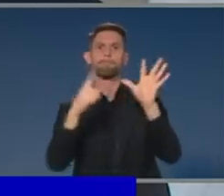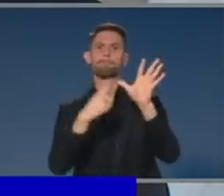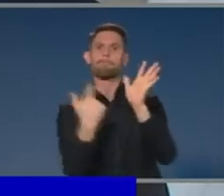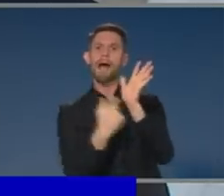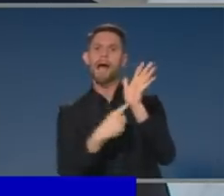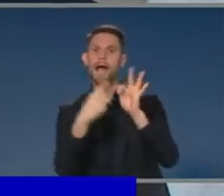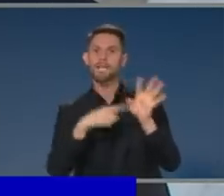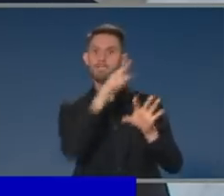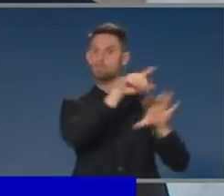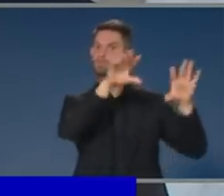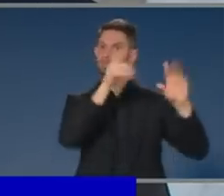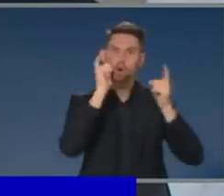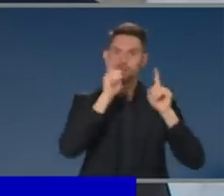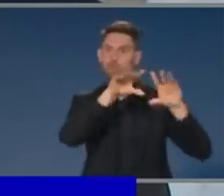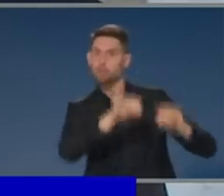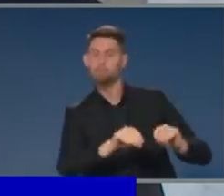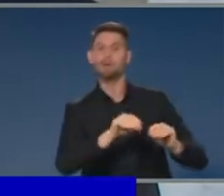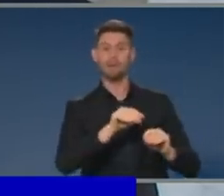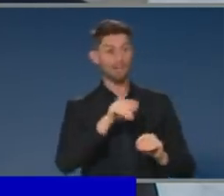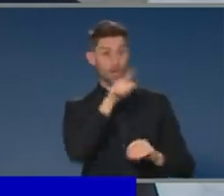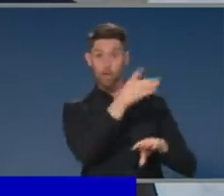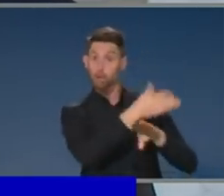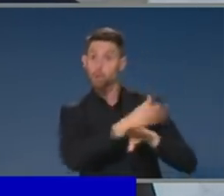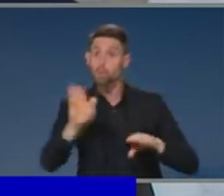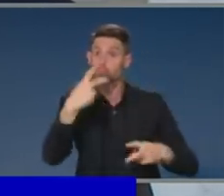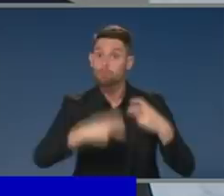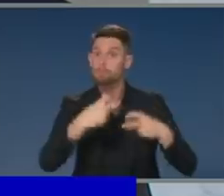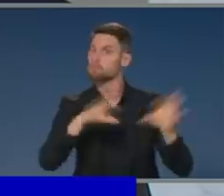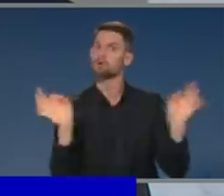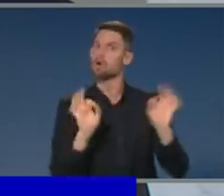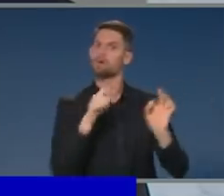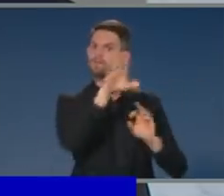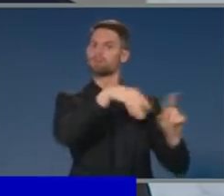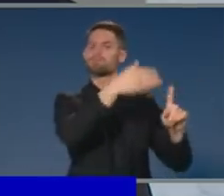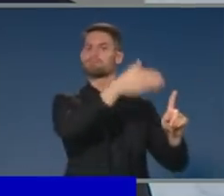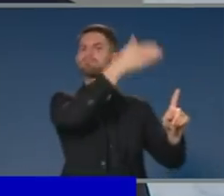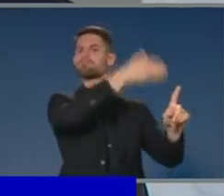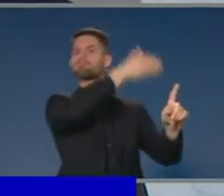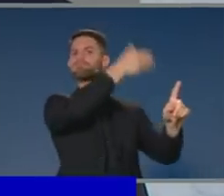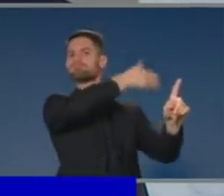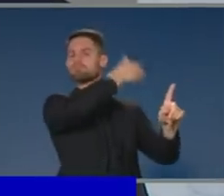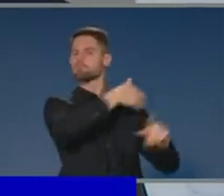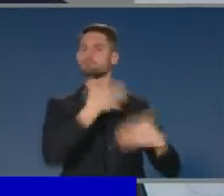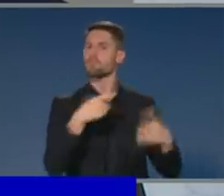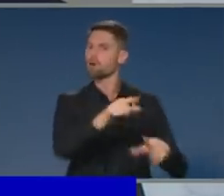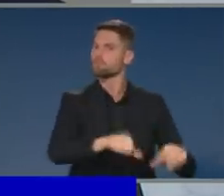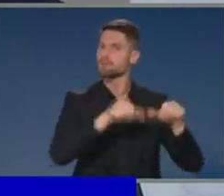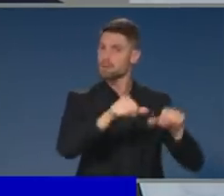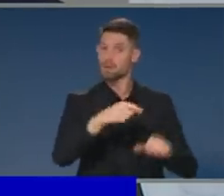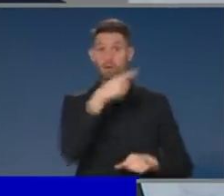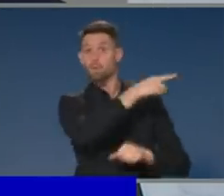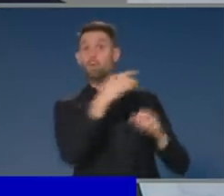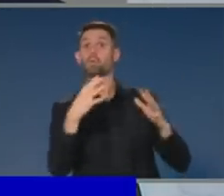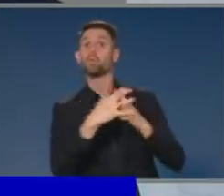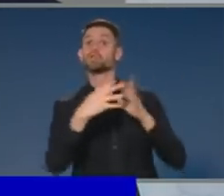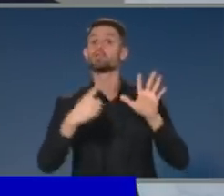we always welcome the involvement of all those who are directly involved in these sectors. And I have no doubt that Premier McGowan